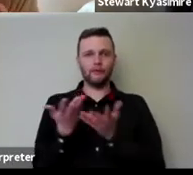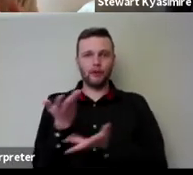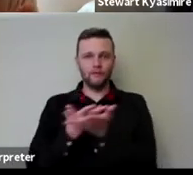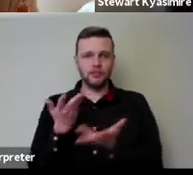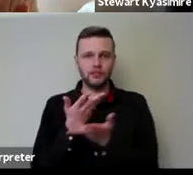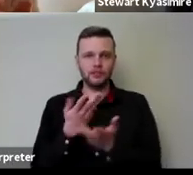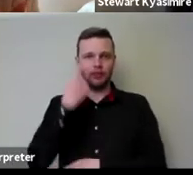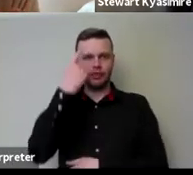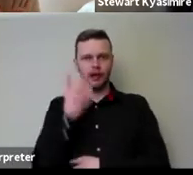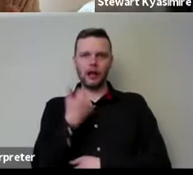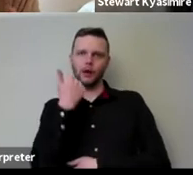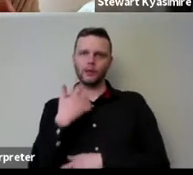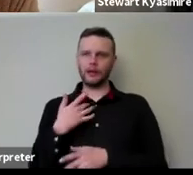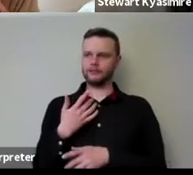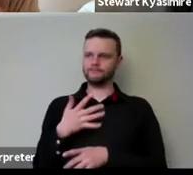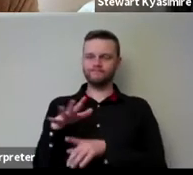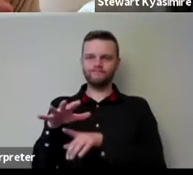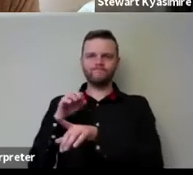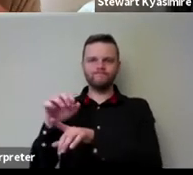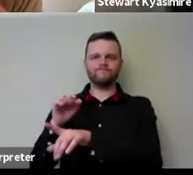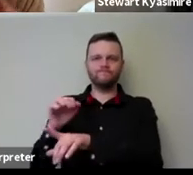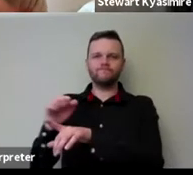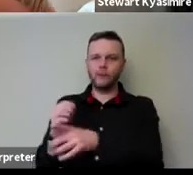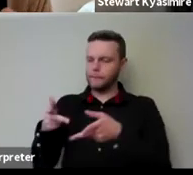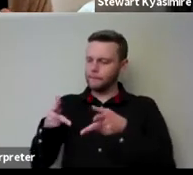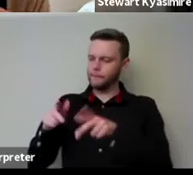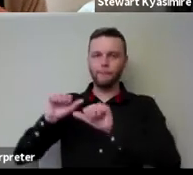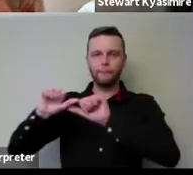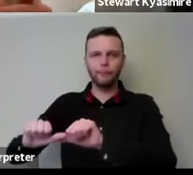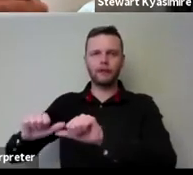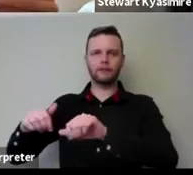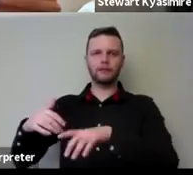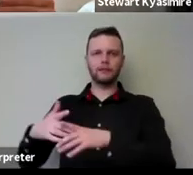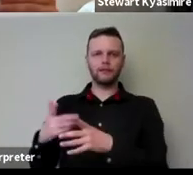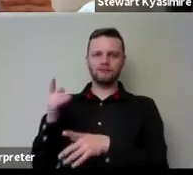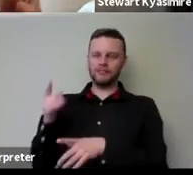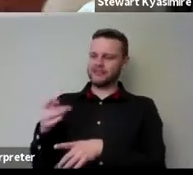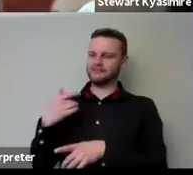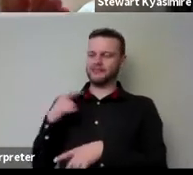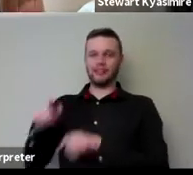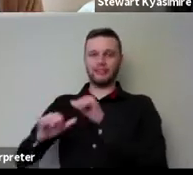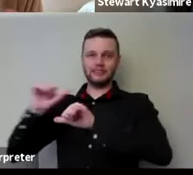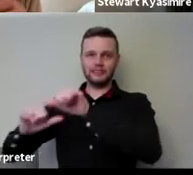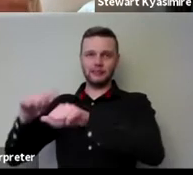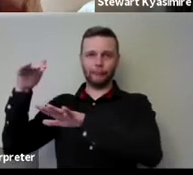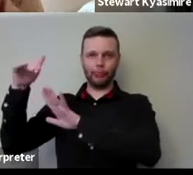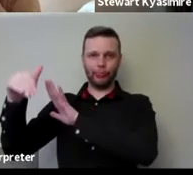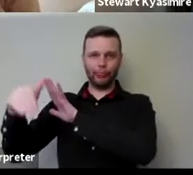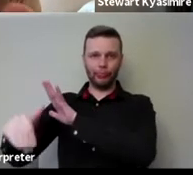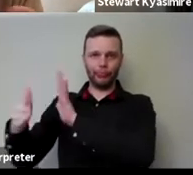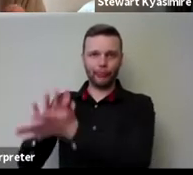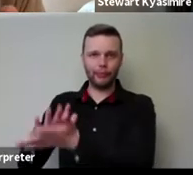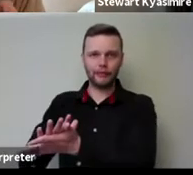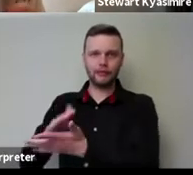retrieve elements of the system in order to support the people who have operated well in that system but we're in a system decline in the moment and there are